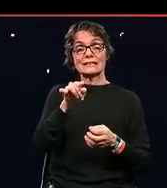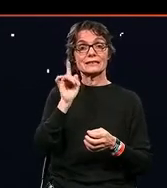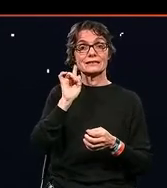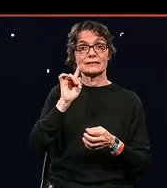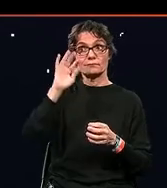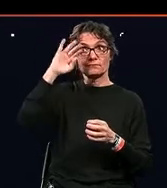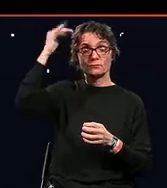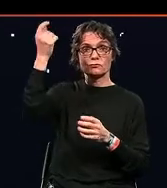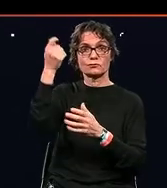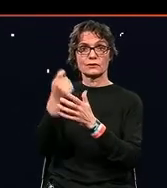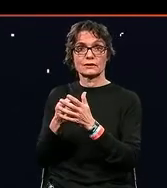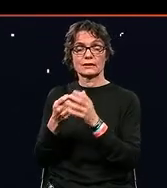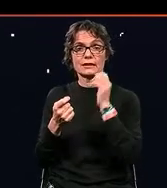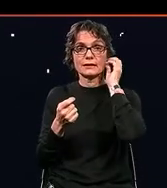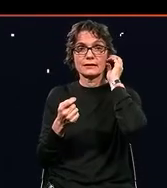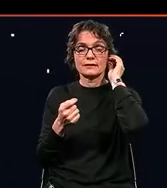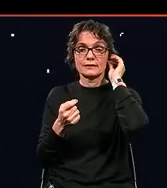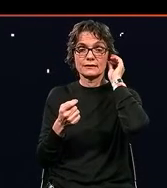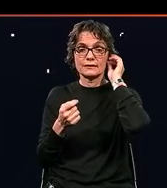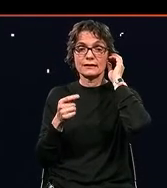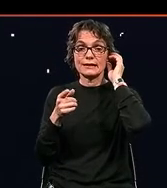futures with humans at the center